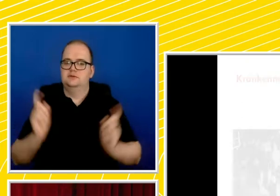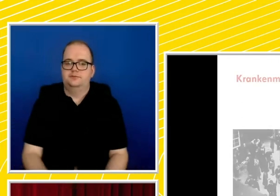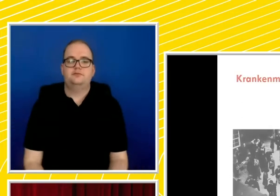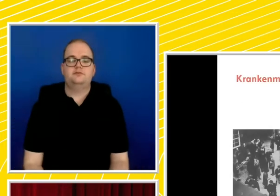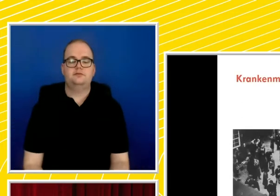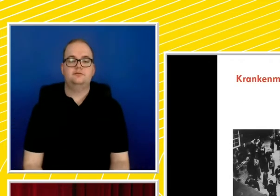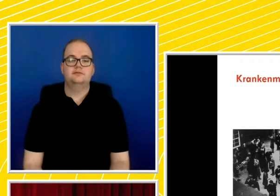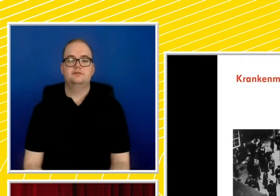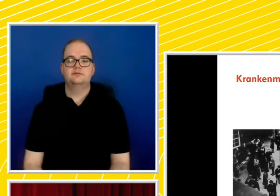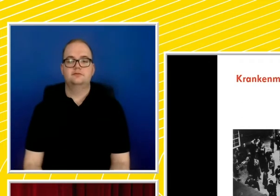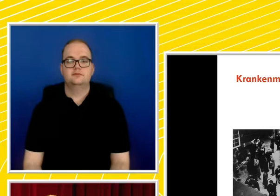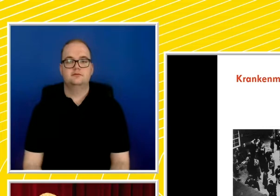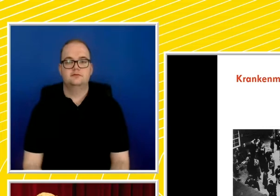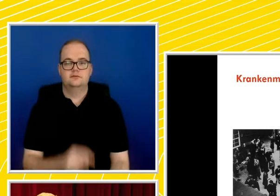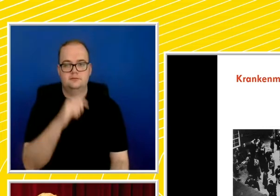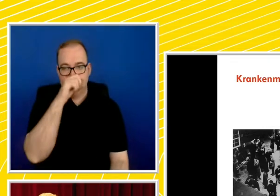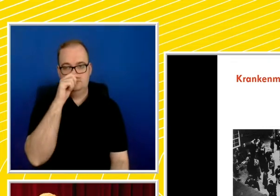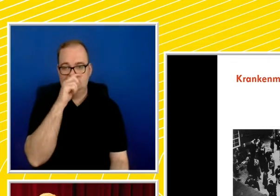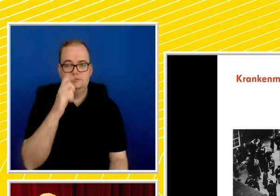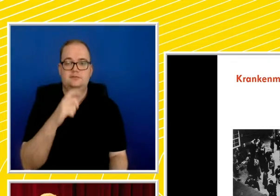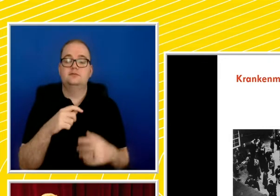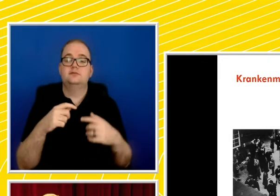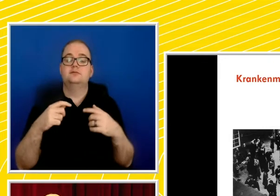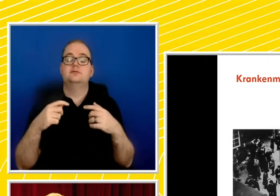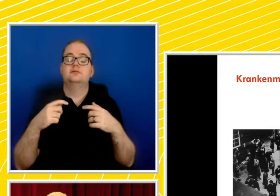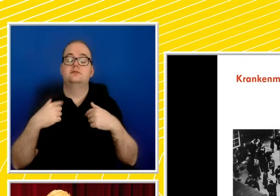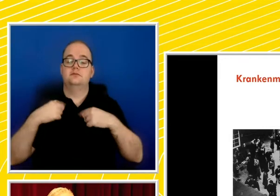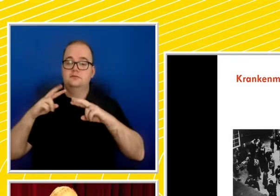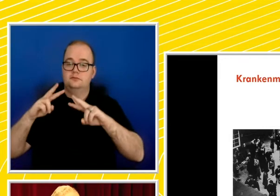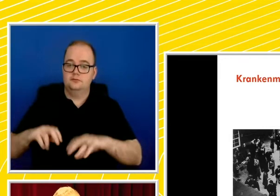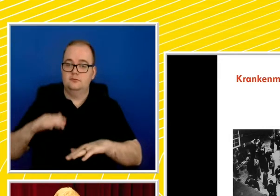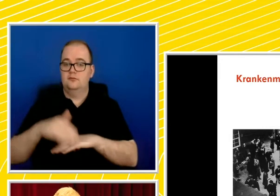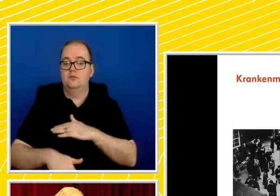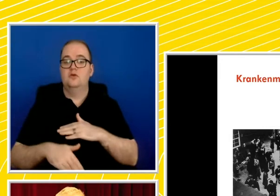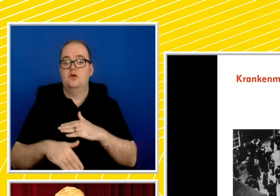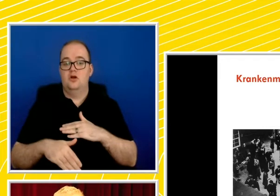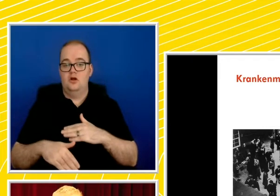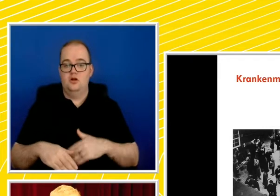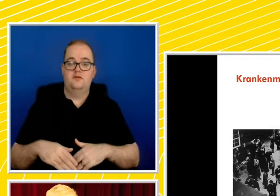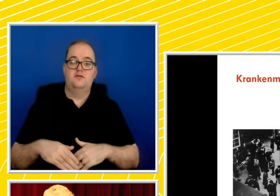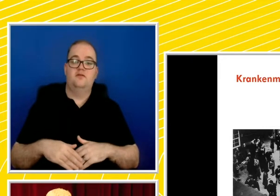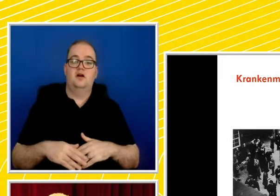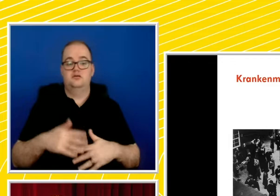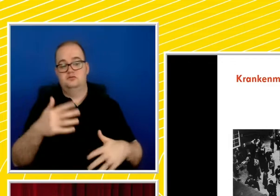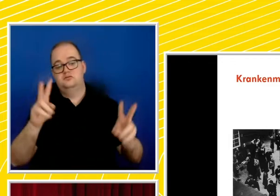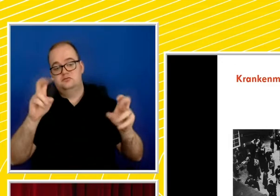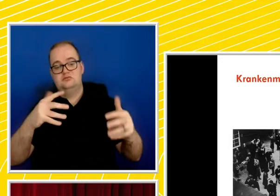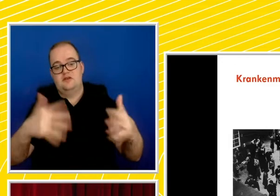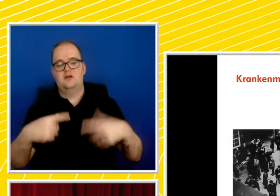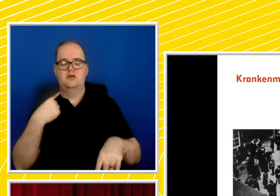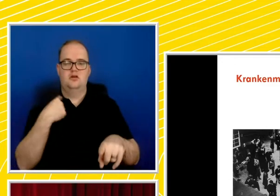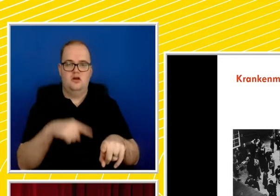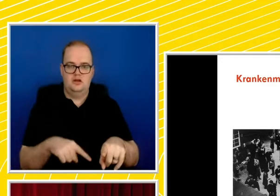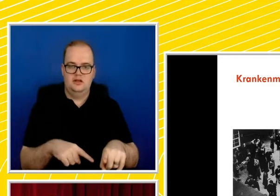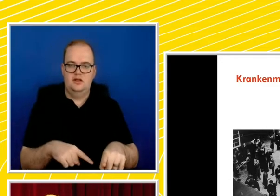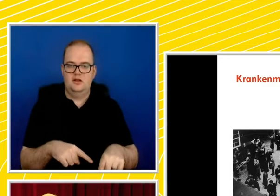So prior to my exploration of the topic of assisted dying, which is the one topic that isn't addressed in the later seminars in this series, I